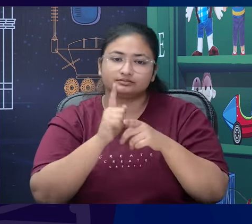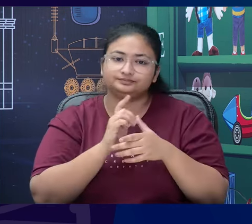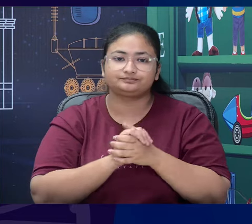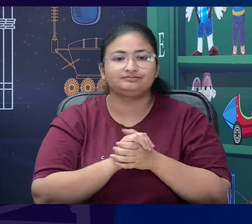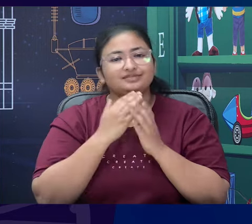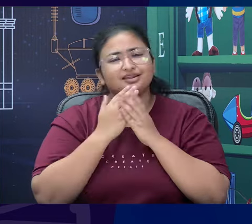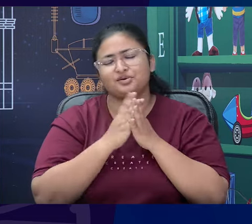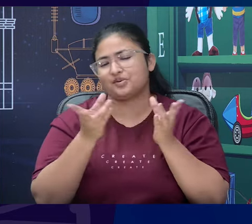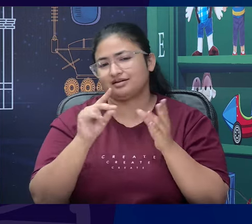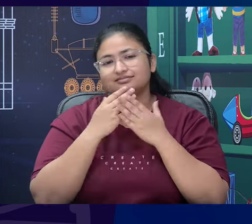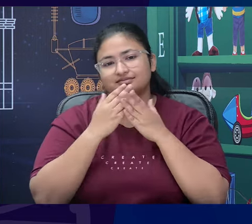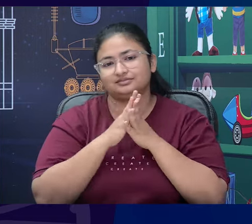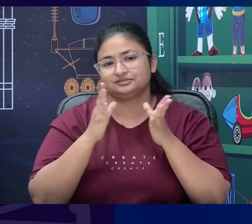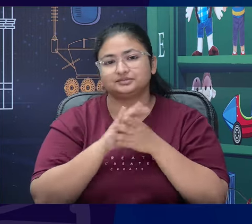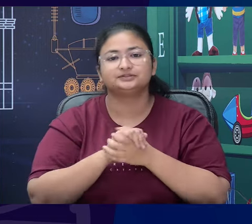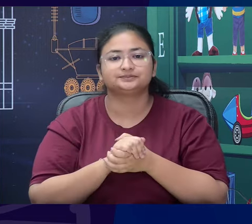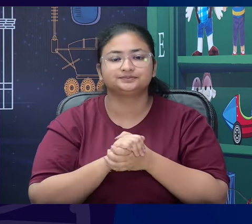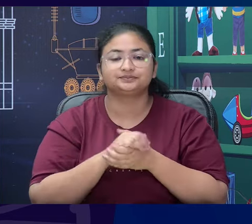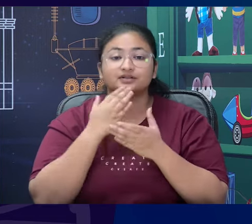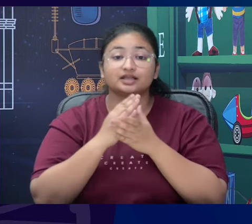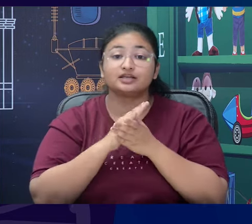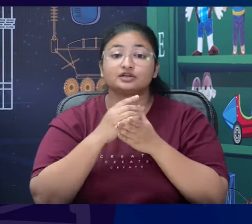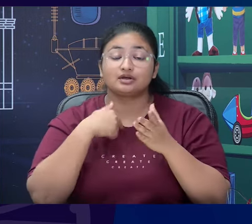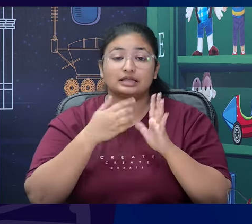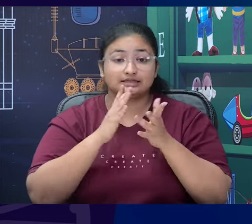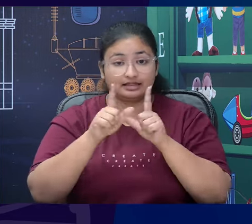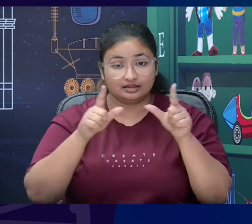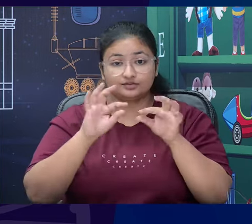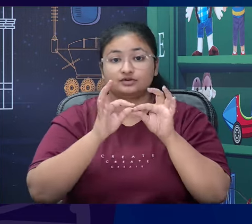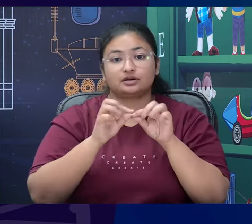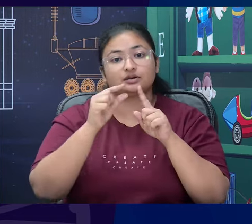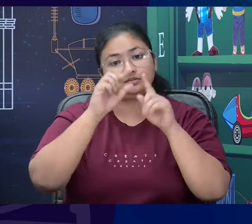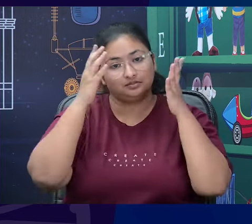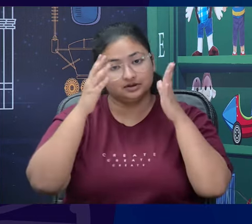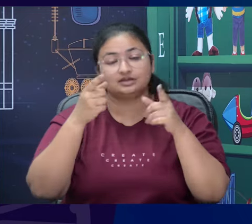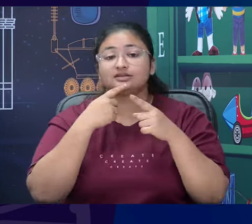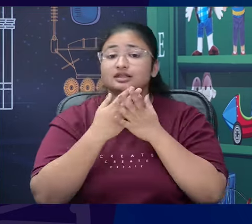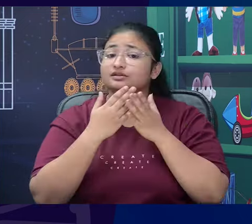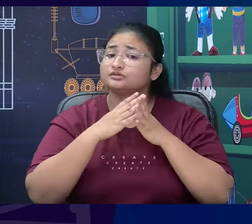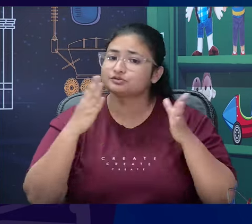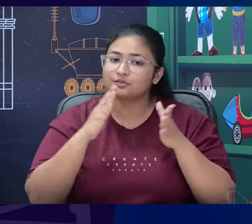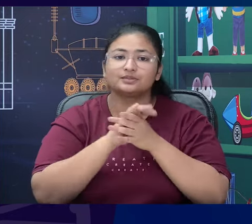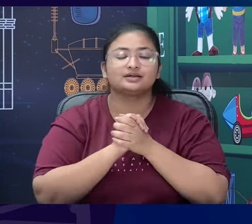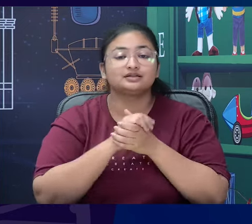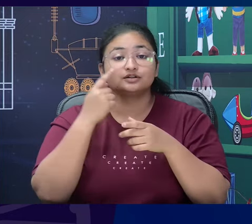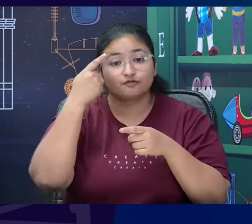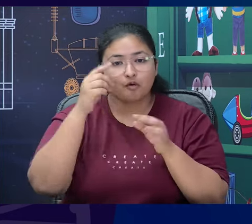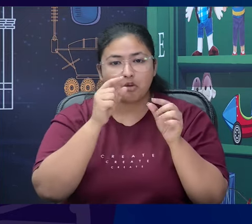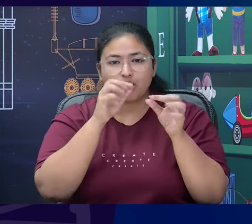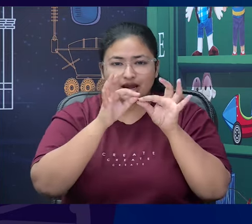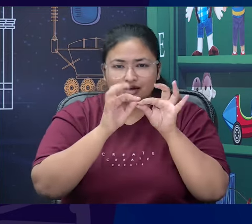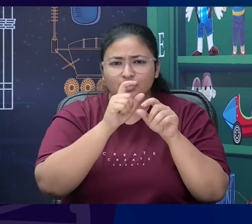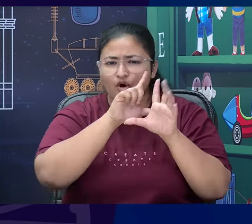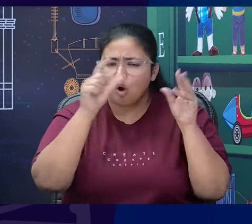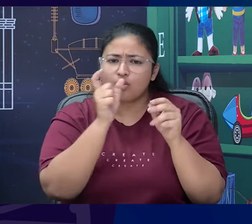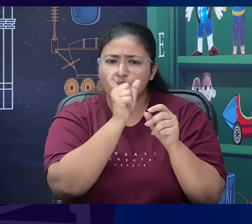Thank you once again. Thank you so much. Thank you to our sign language interpreter as well. Thank you so much Precy for interpreting each and